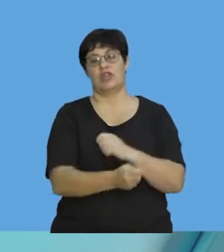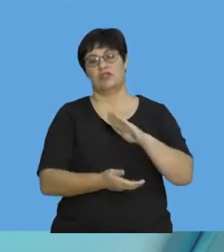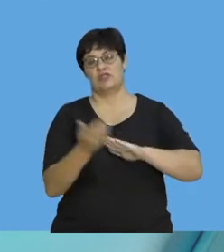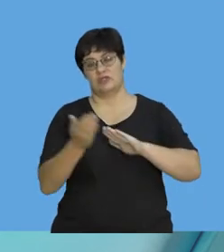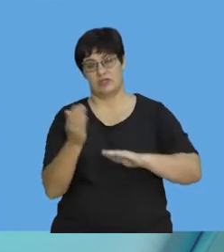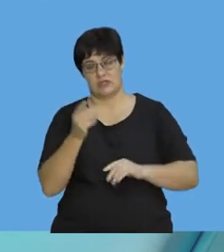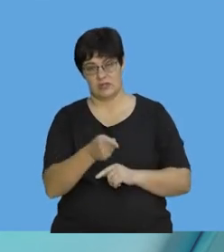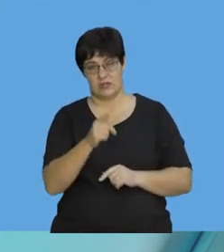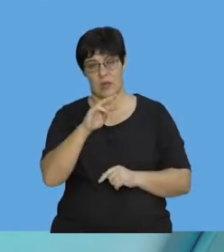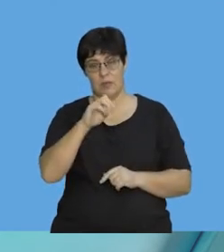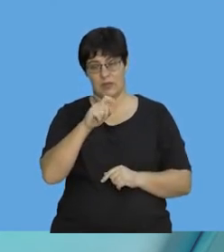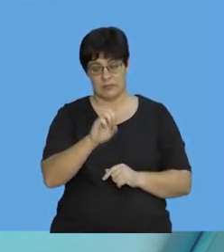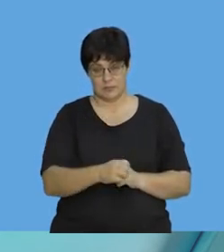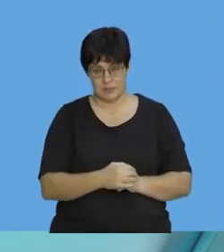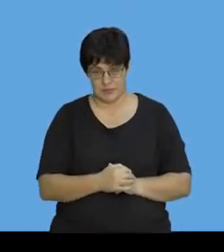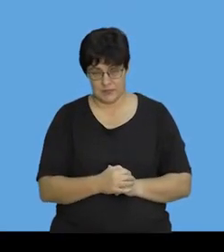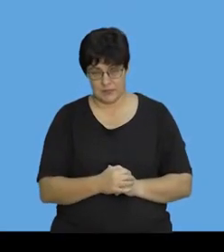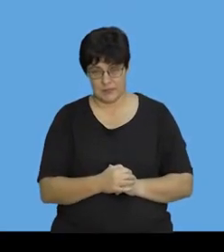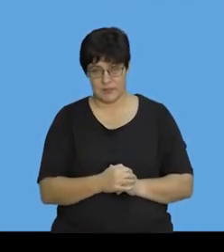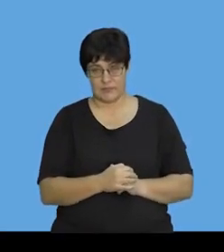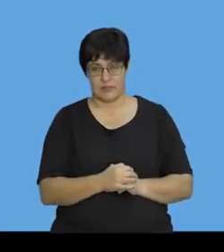change in momentum, okay?